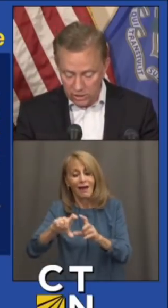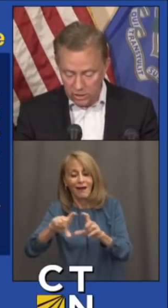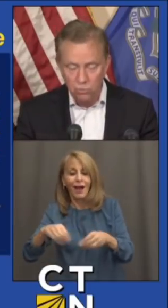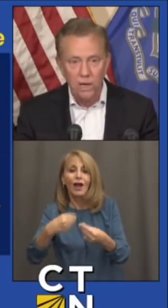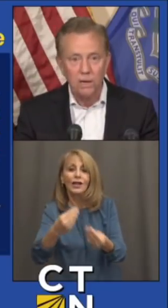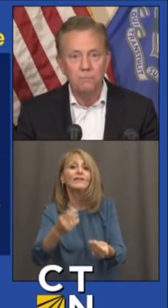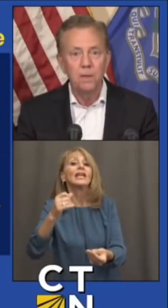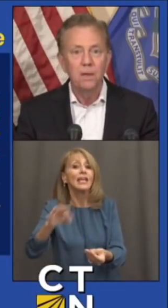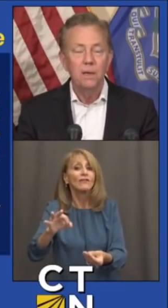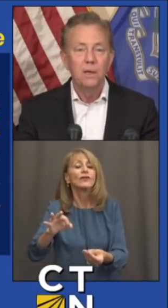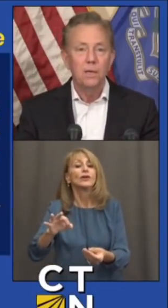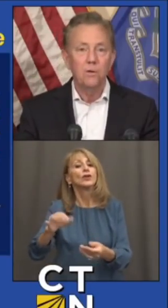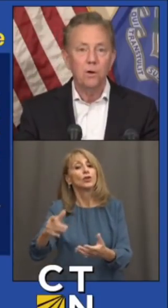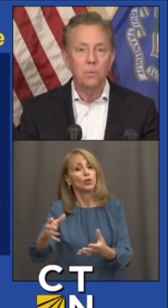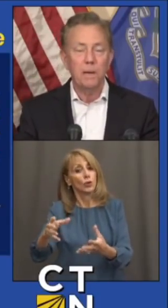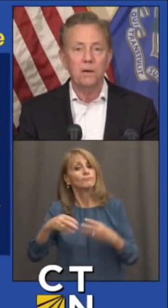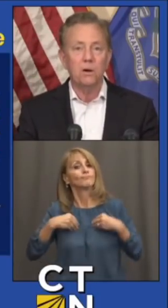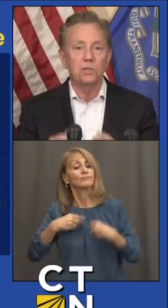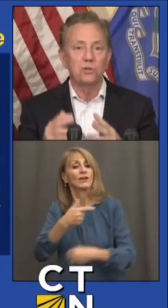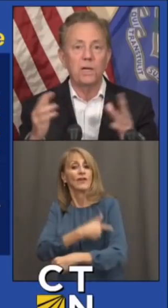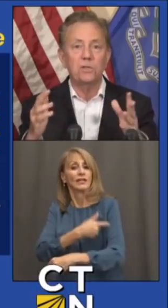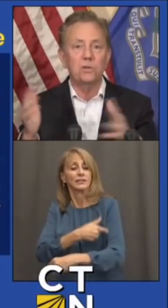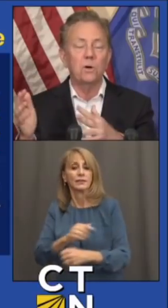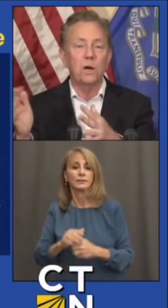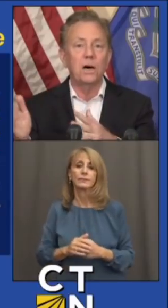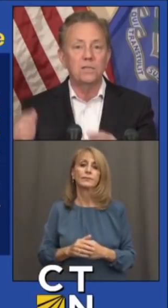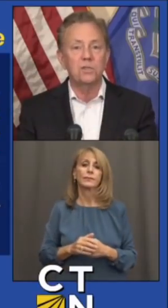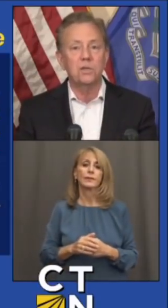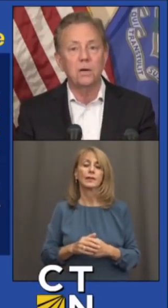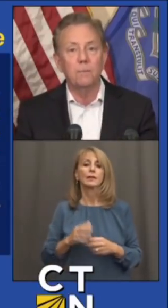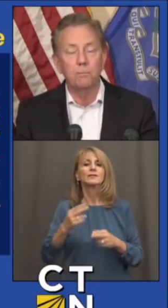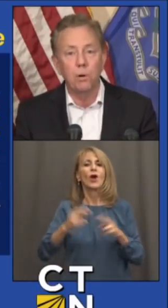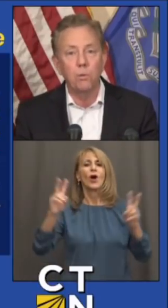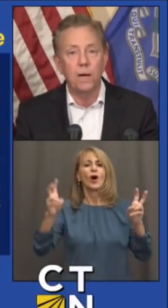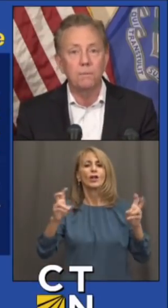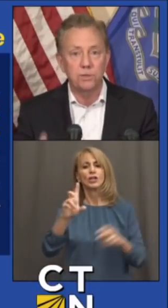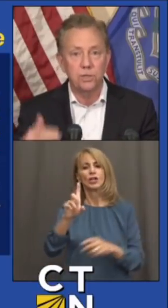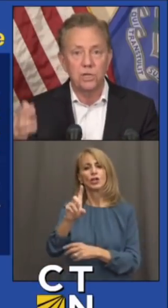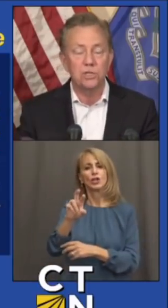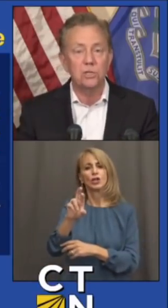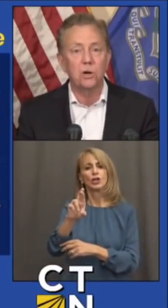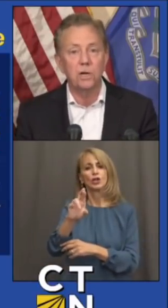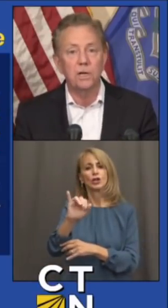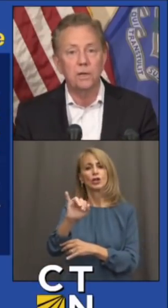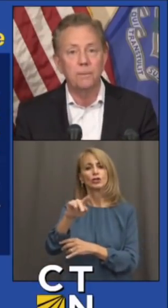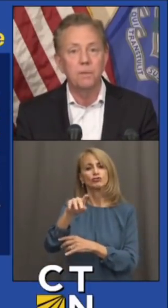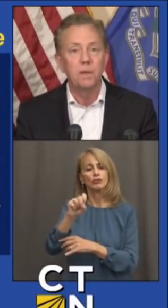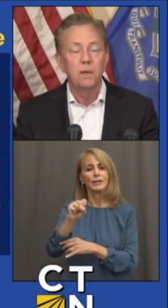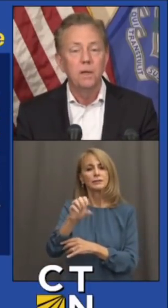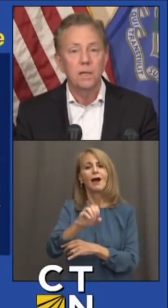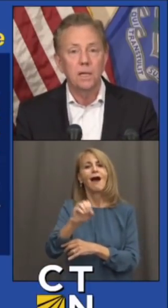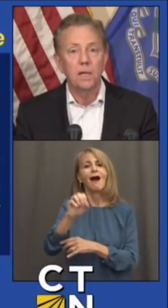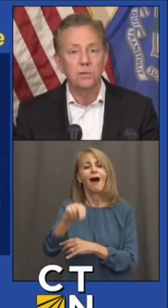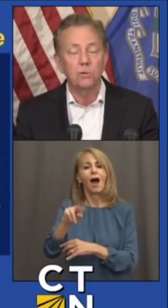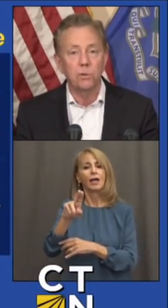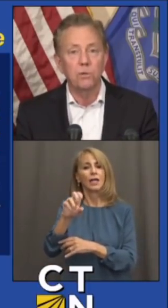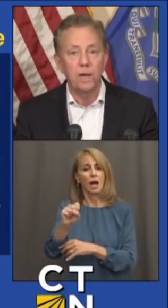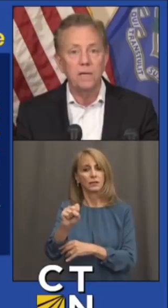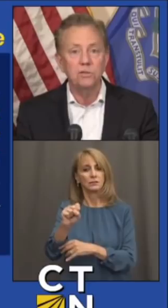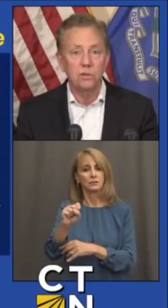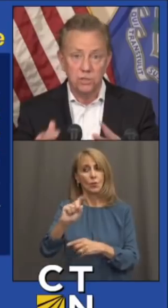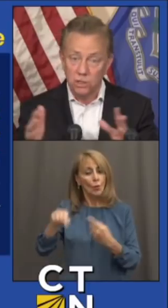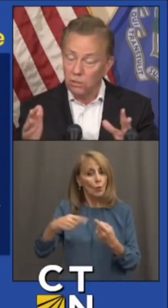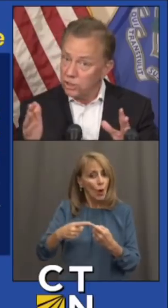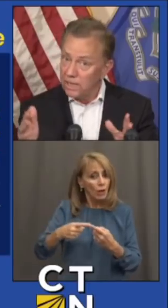vaccination as well. You've heard about our Drinks on Us program, which is going to start in a little under